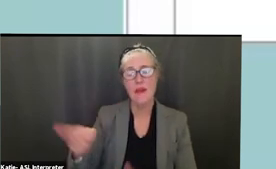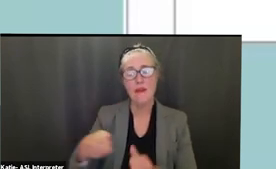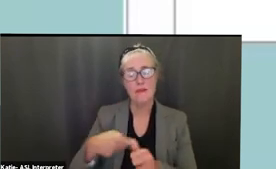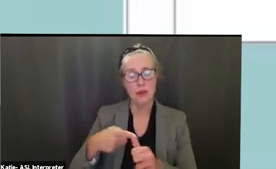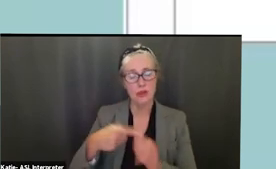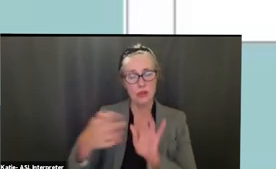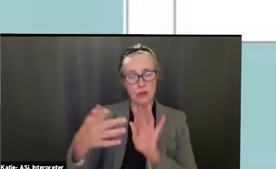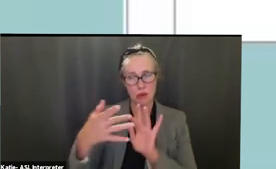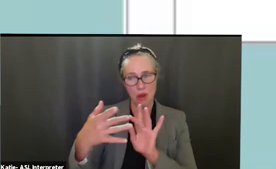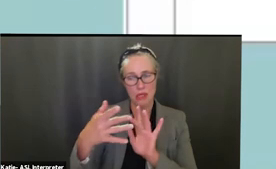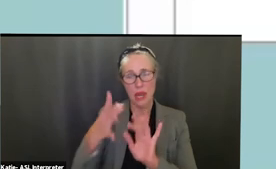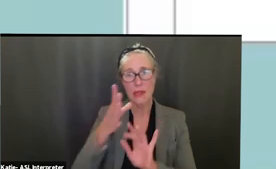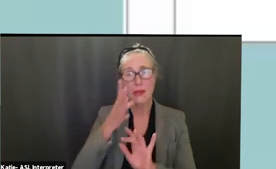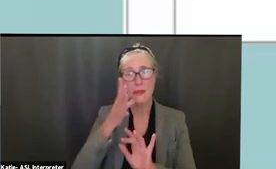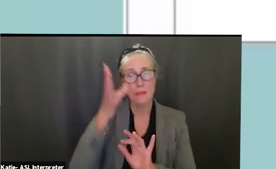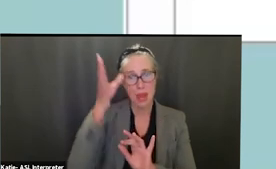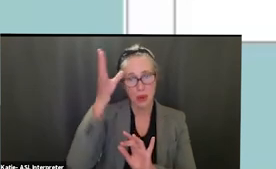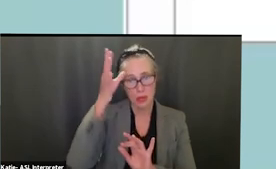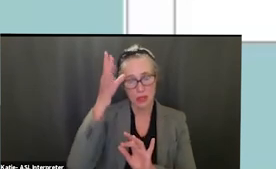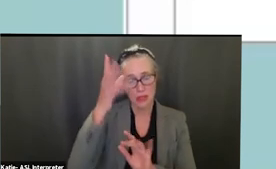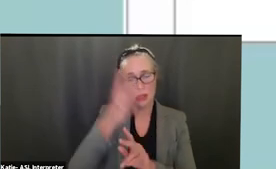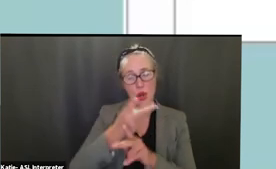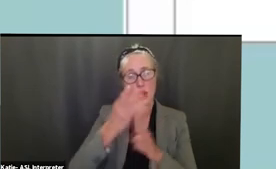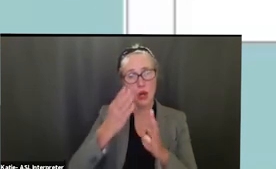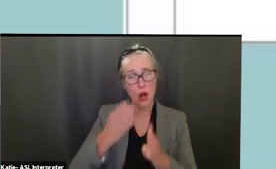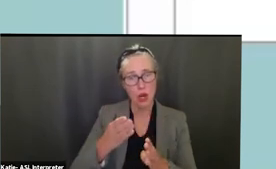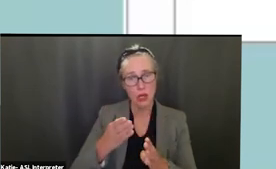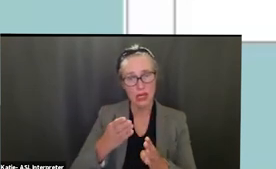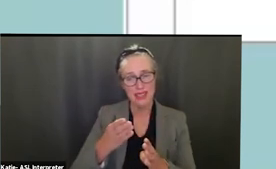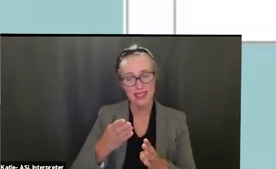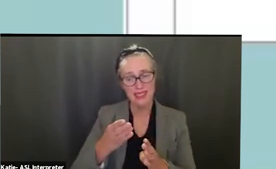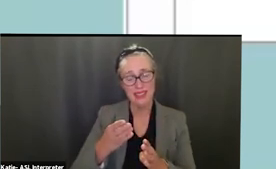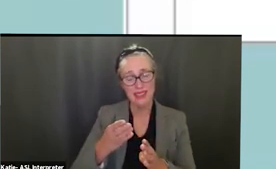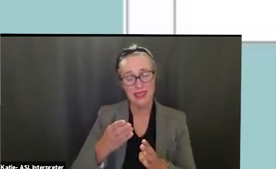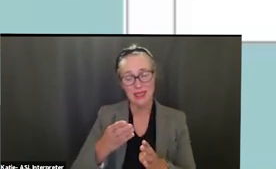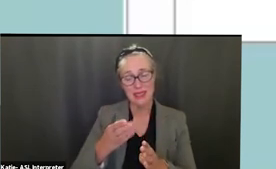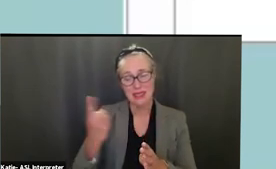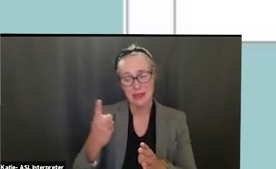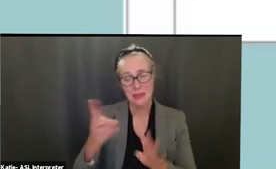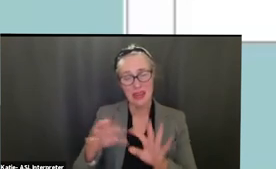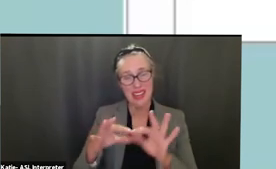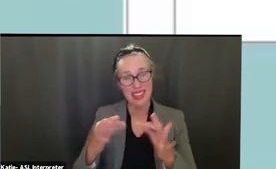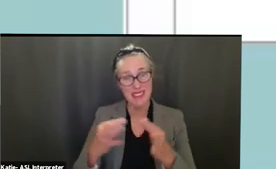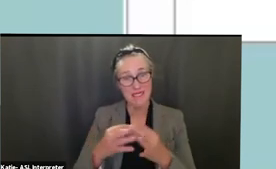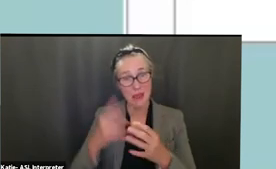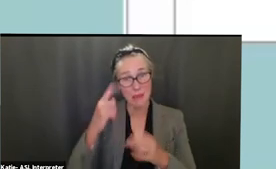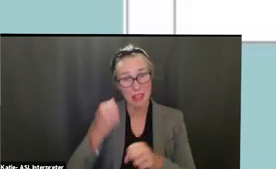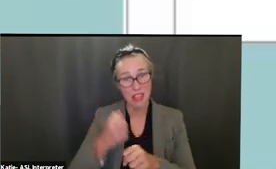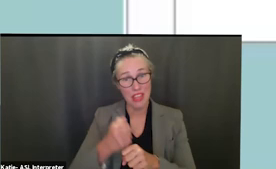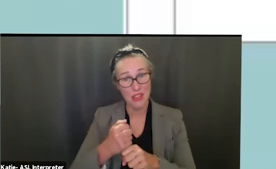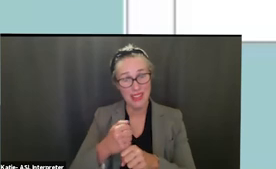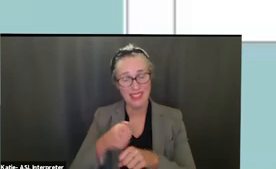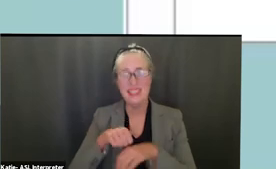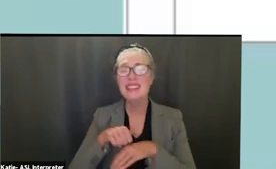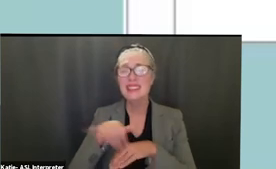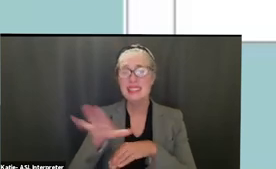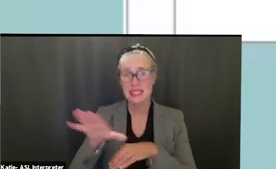trusted you know family member and have them go home first um